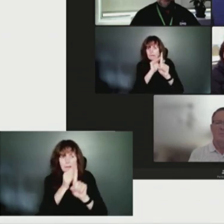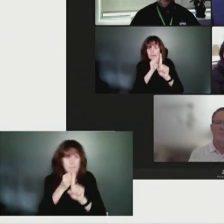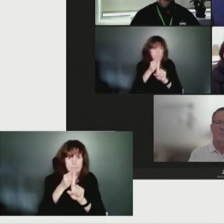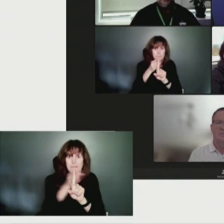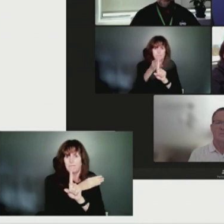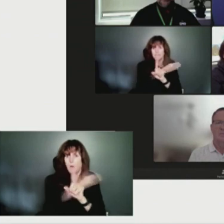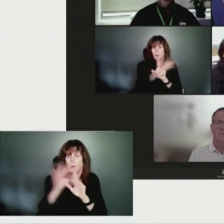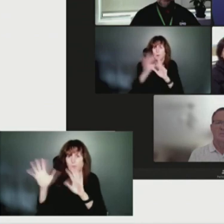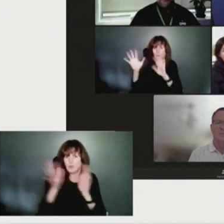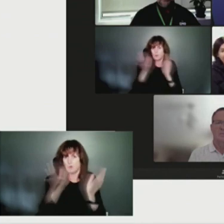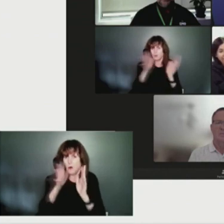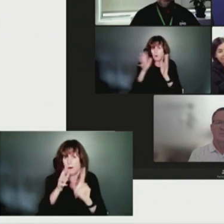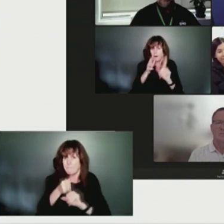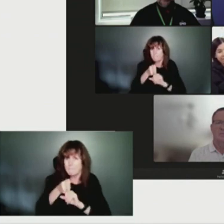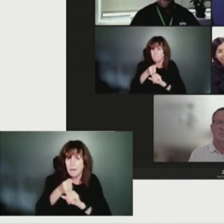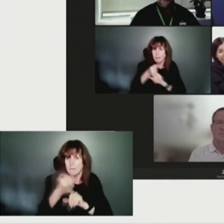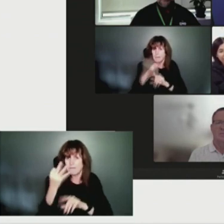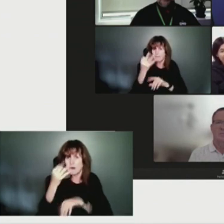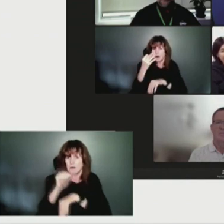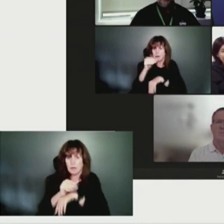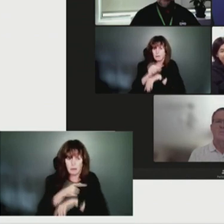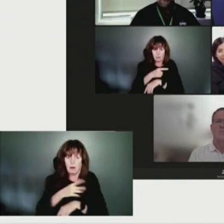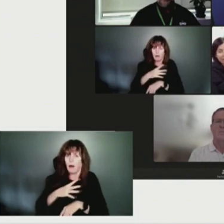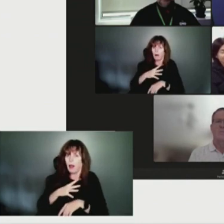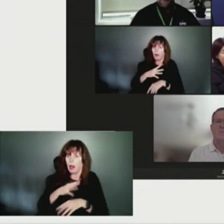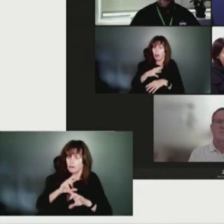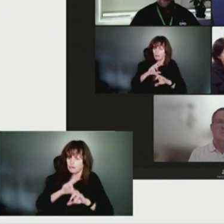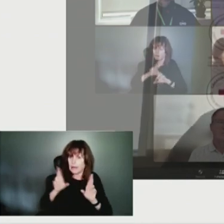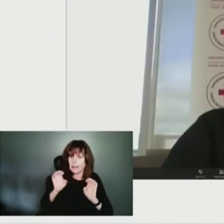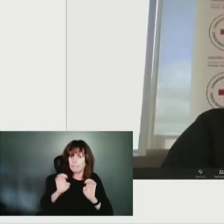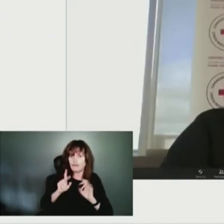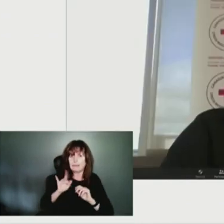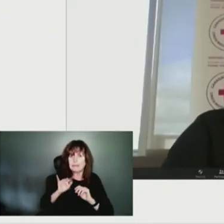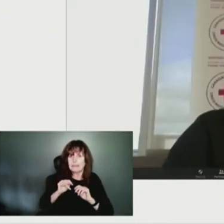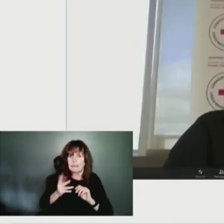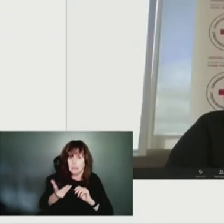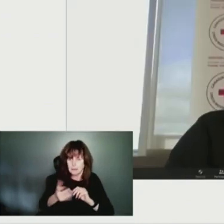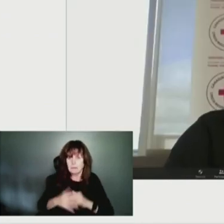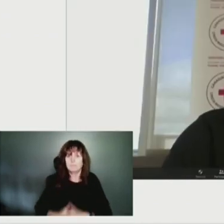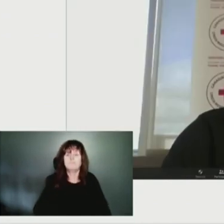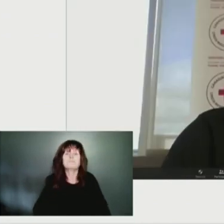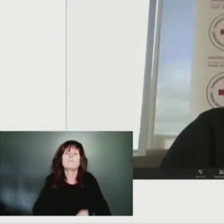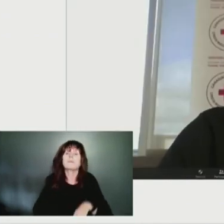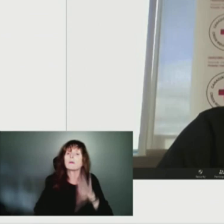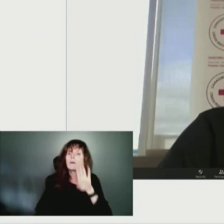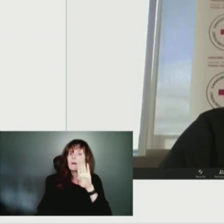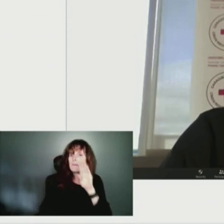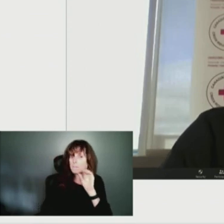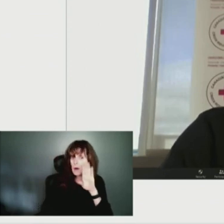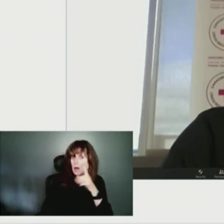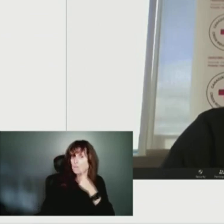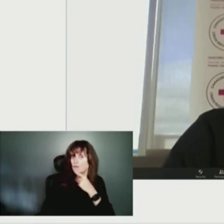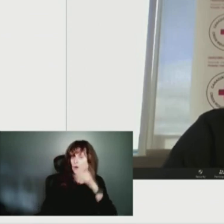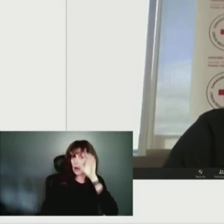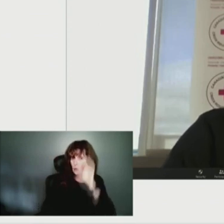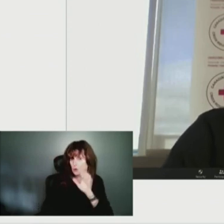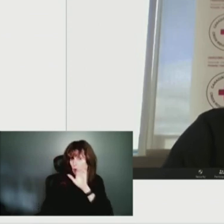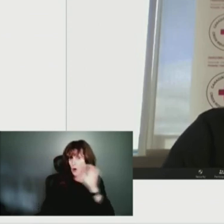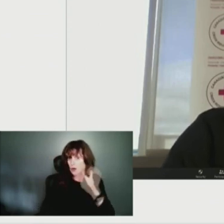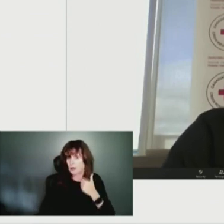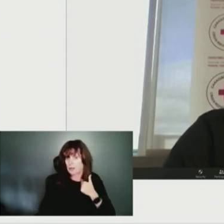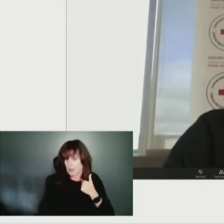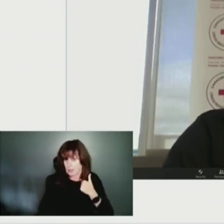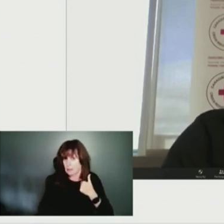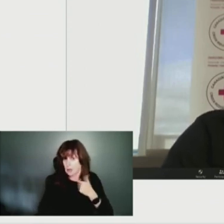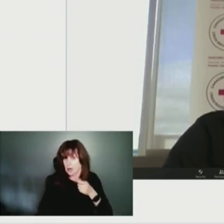I'll certainly say, you know, certainly the Red Cross website would be a one spot to turn to for information on how